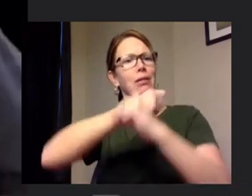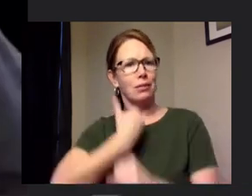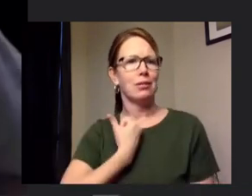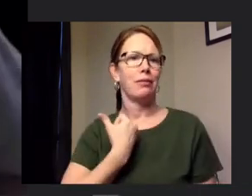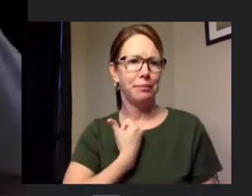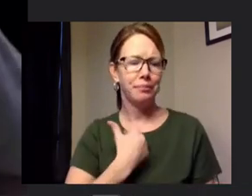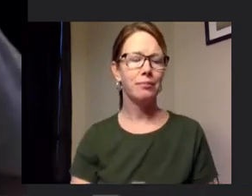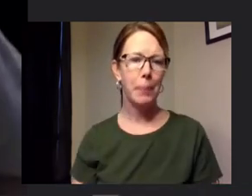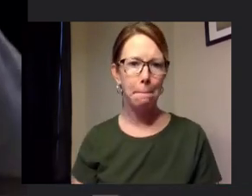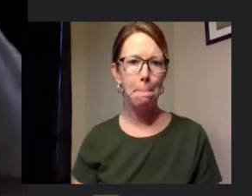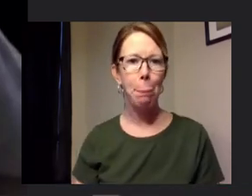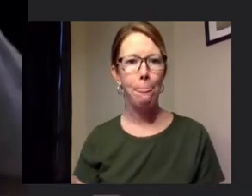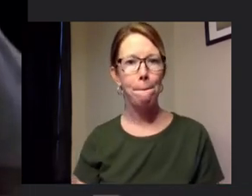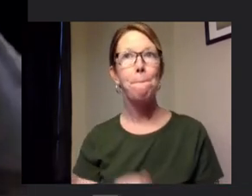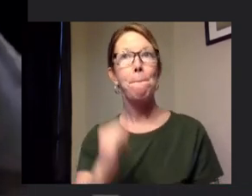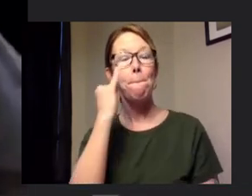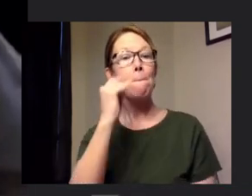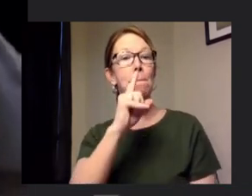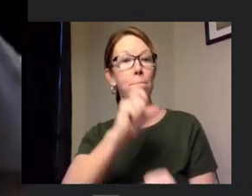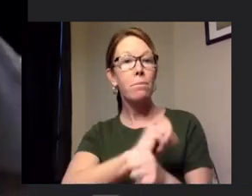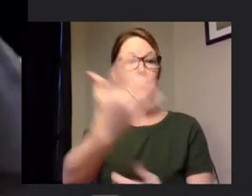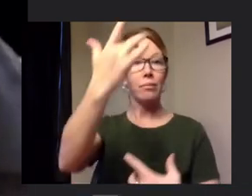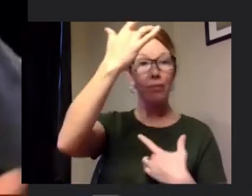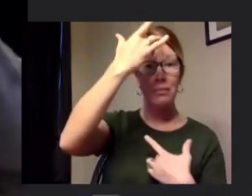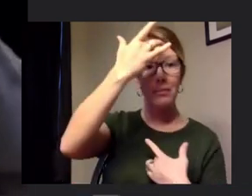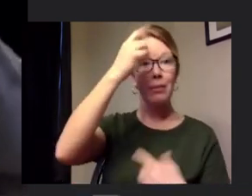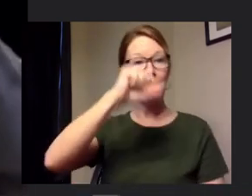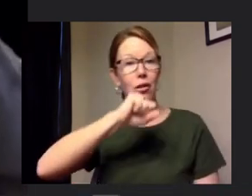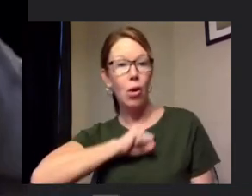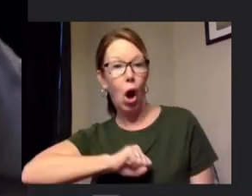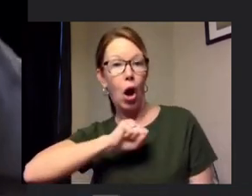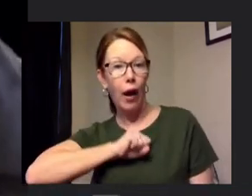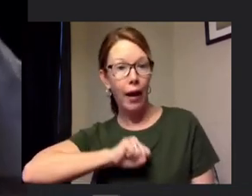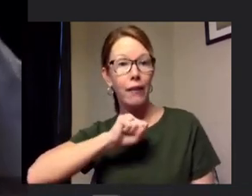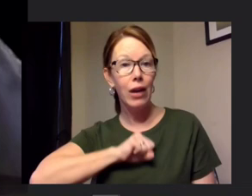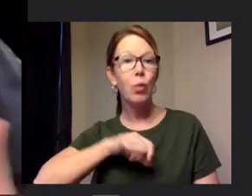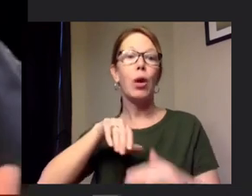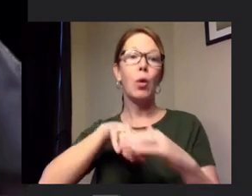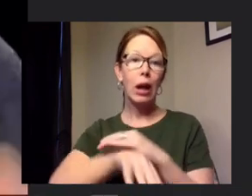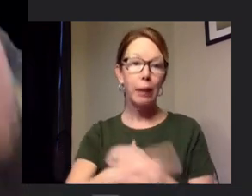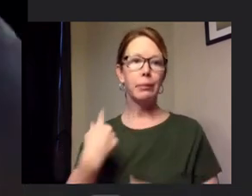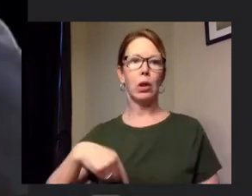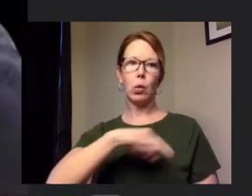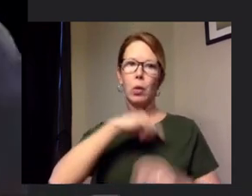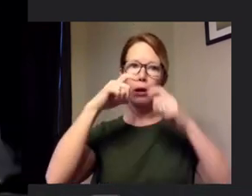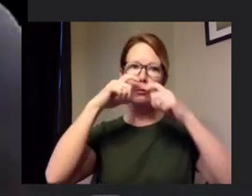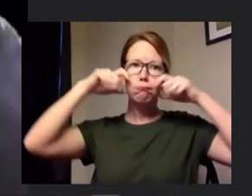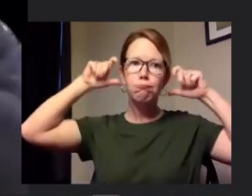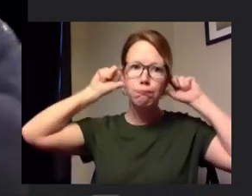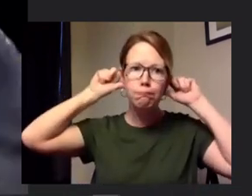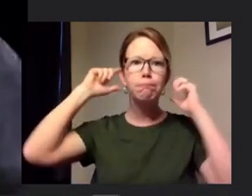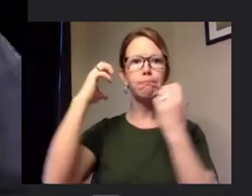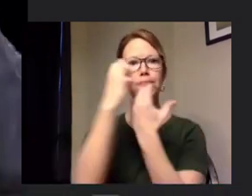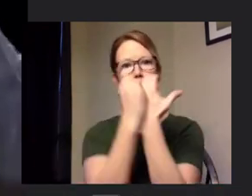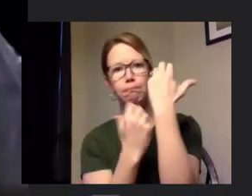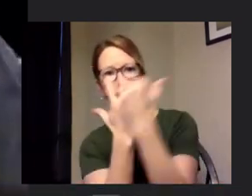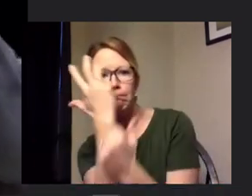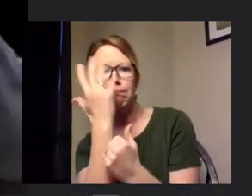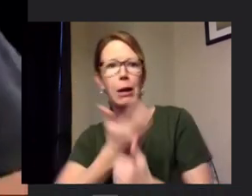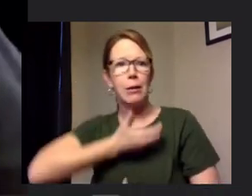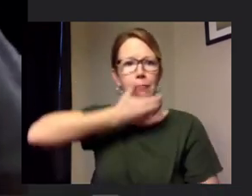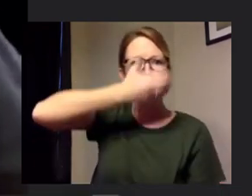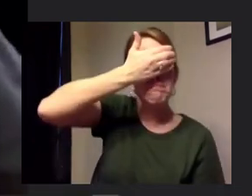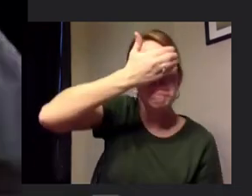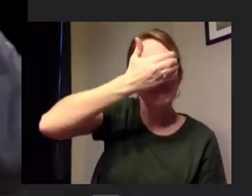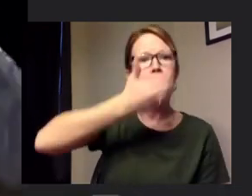if you are sick or have been sick or have a cough we're going to come in with a mask gloves goggles maybe a face shield perhaps a